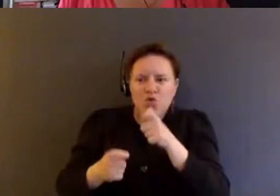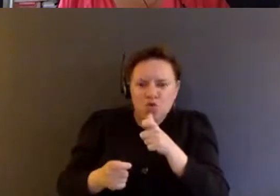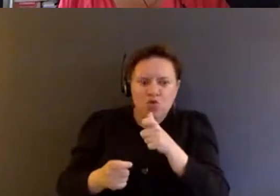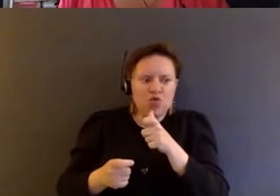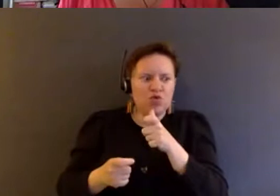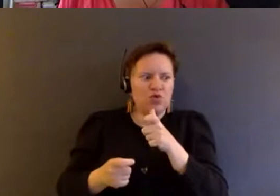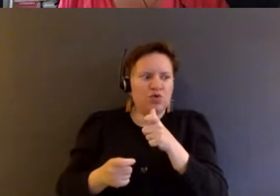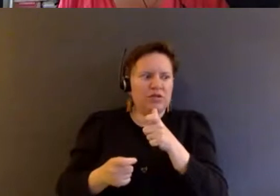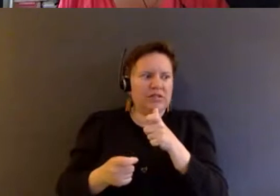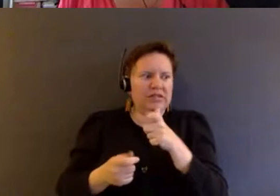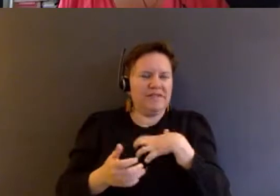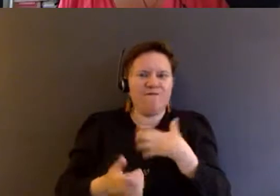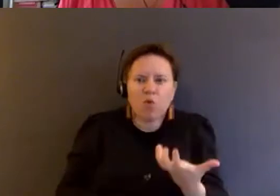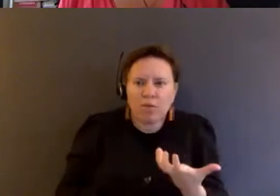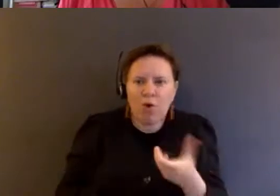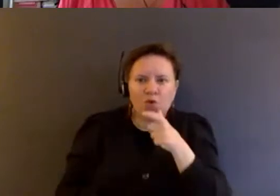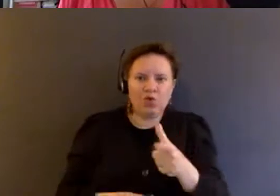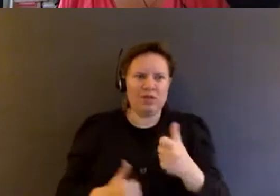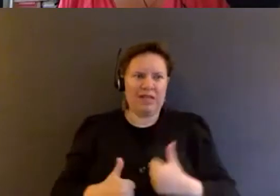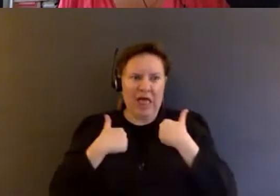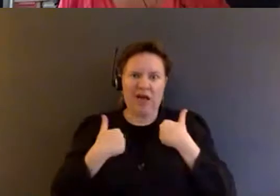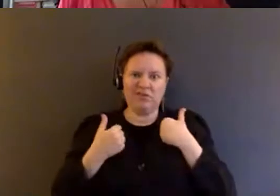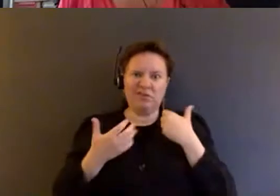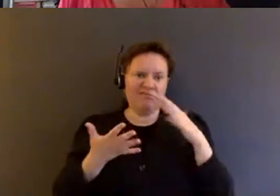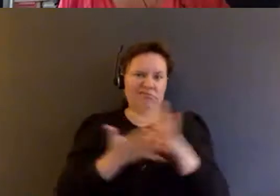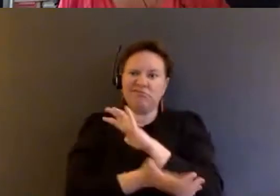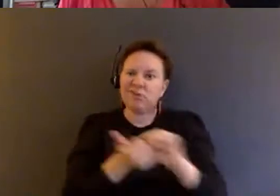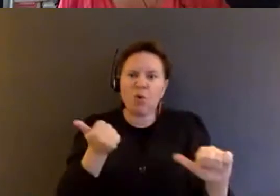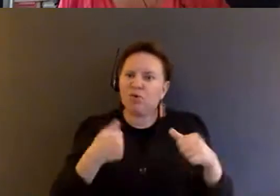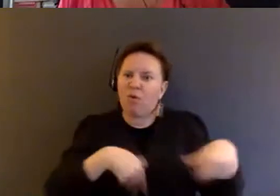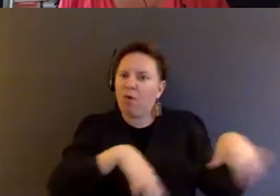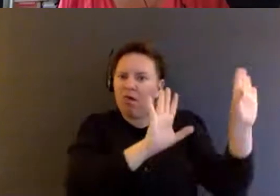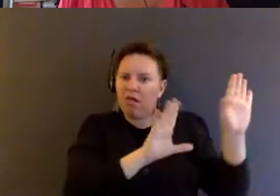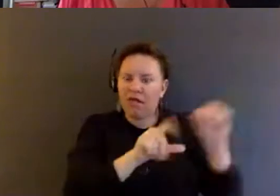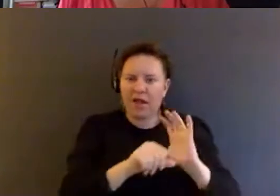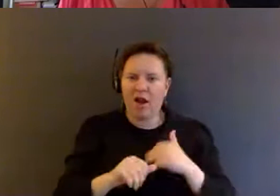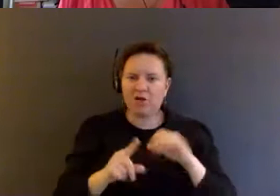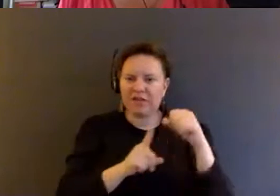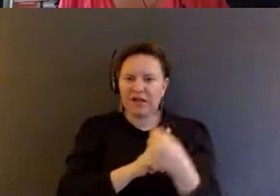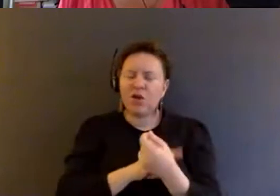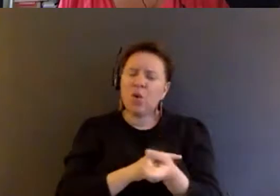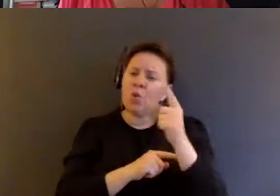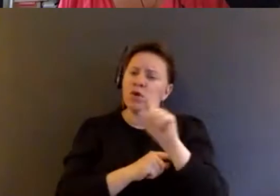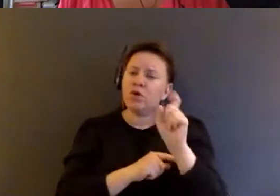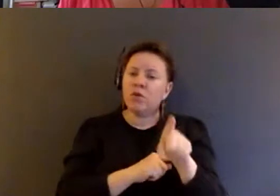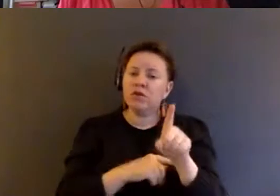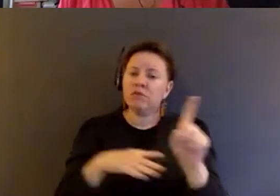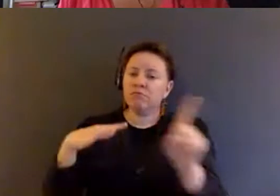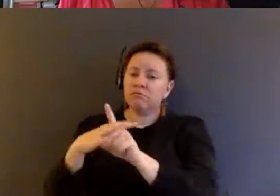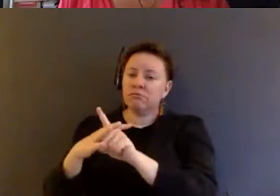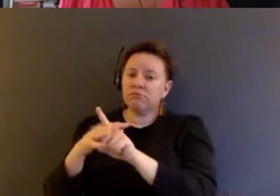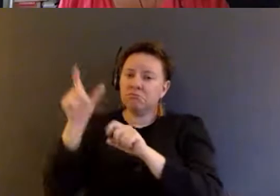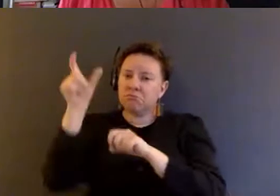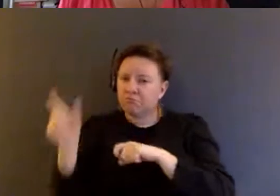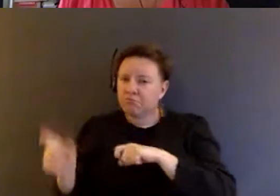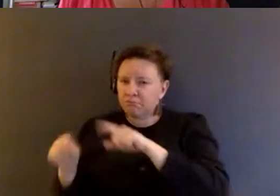are disposable in our society. One question that came up in the Q&A that I